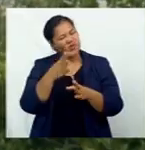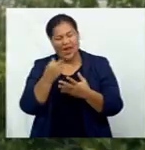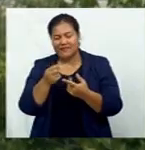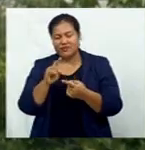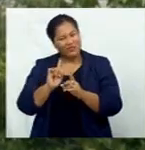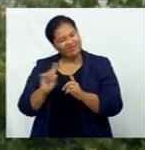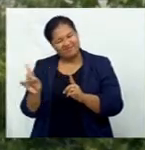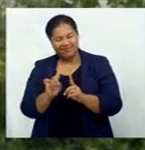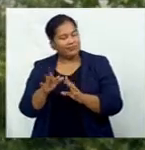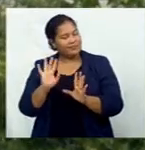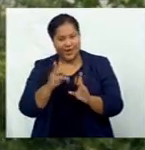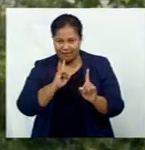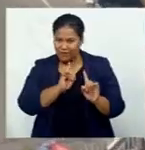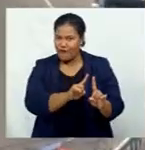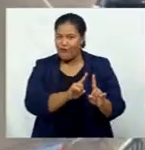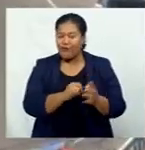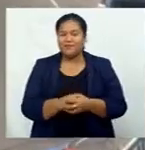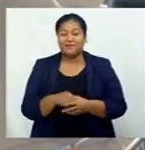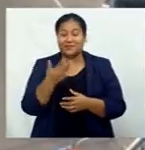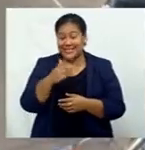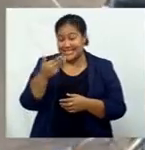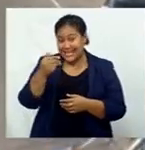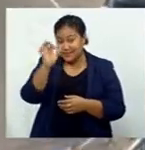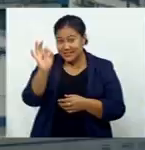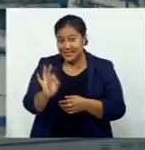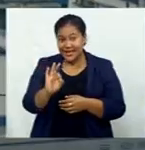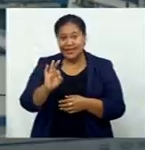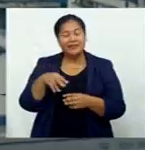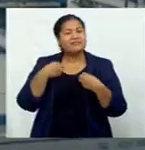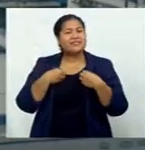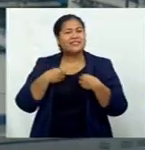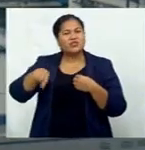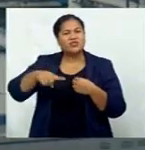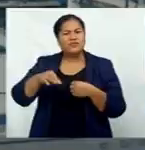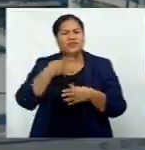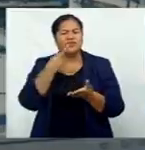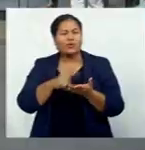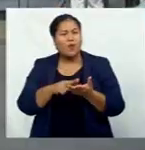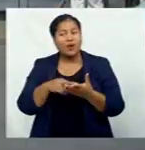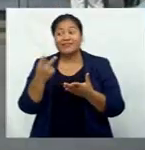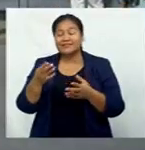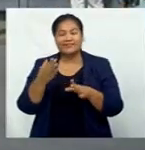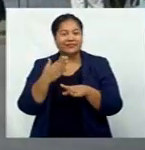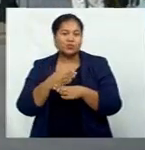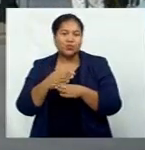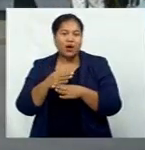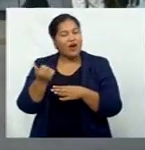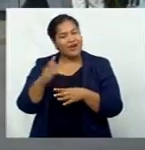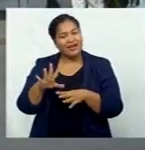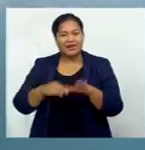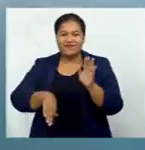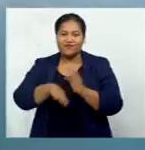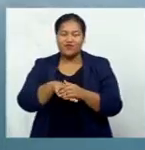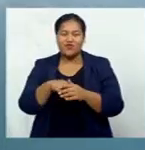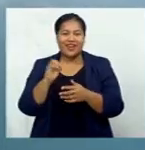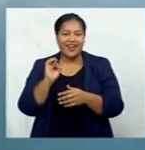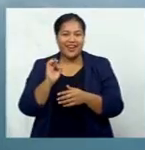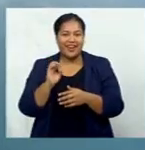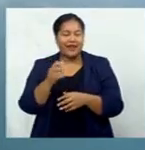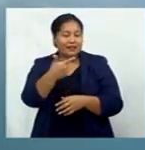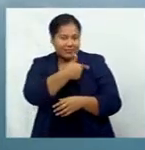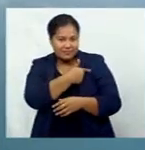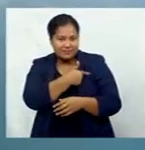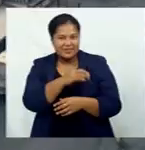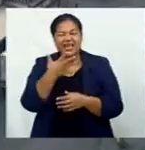protocols. 99% of the businesses in Suva report their employees are fully vaccinated and the association expects more members